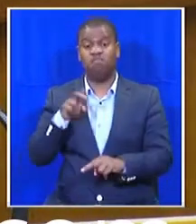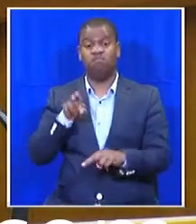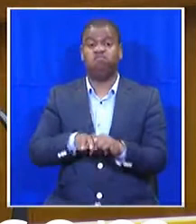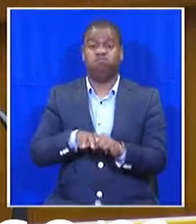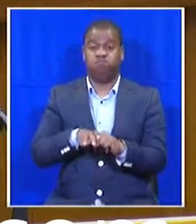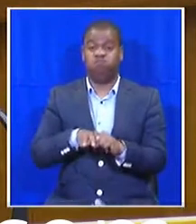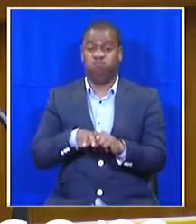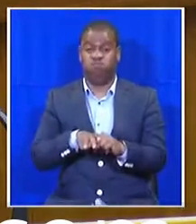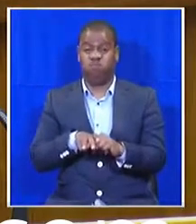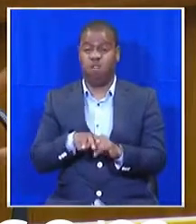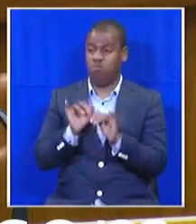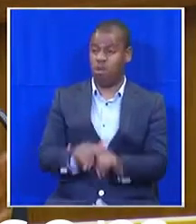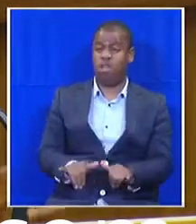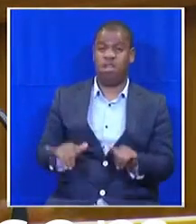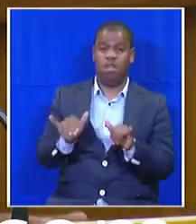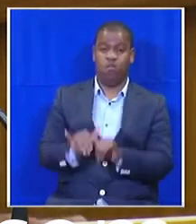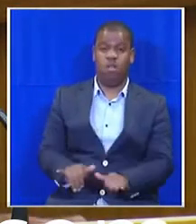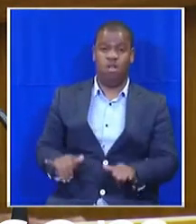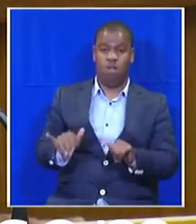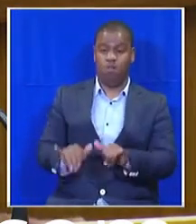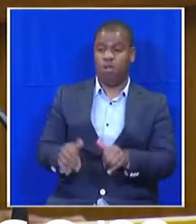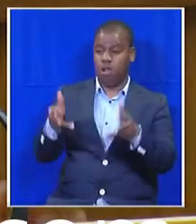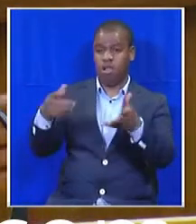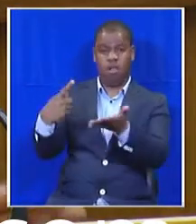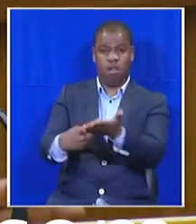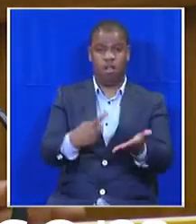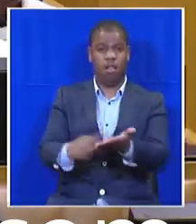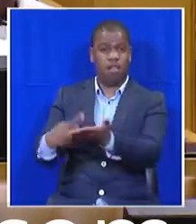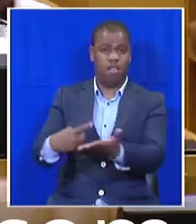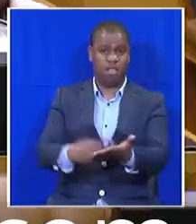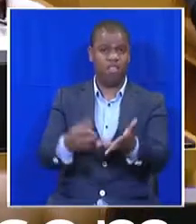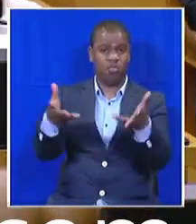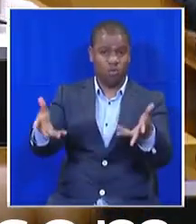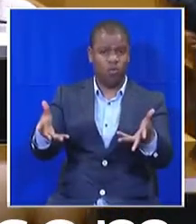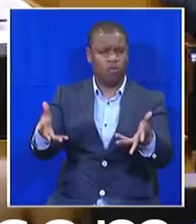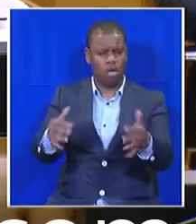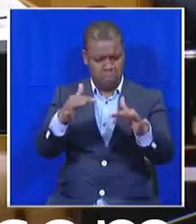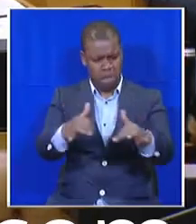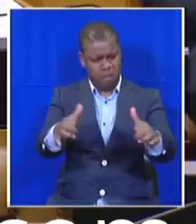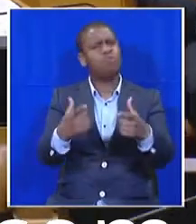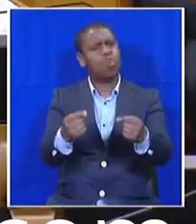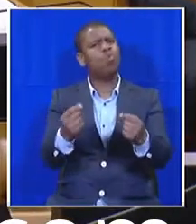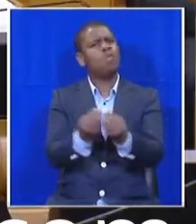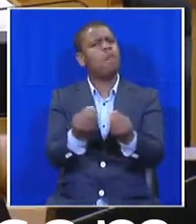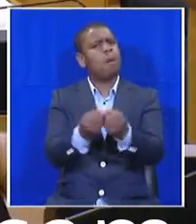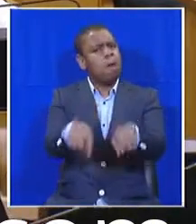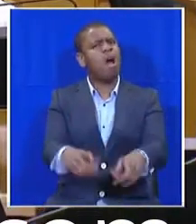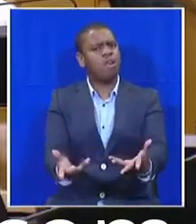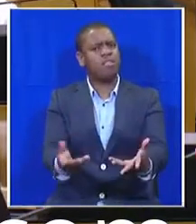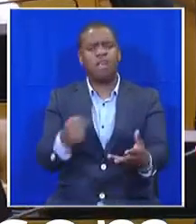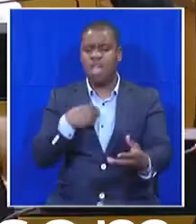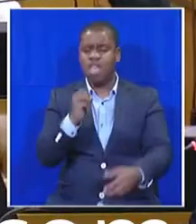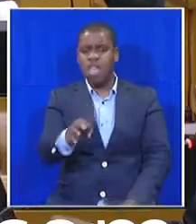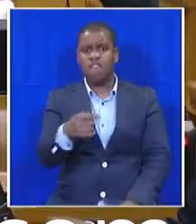wait for the kind of discussions. Your house must do something. If this